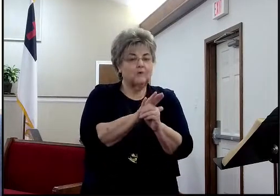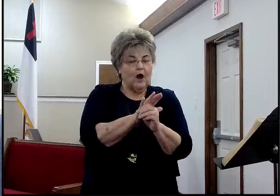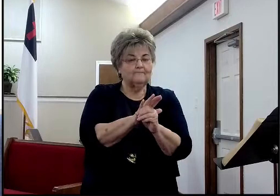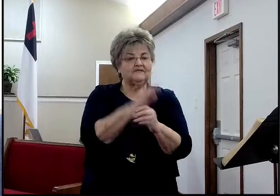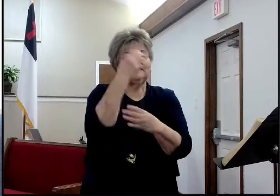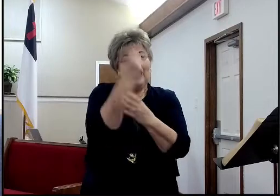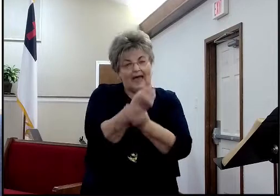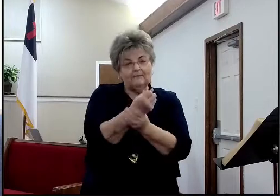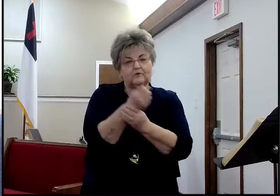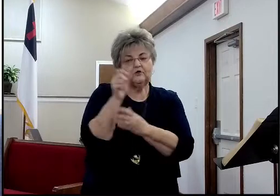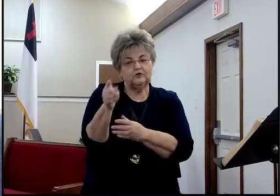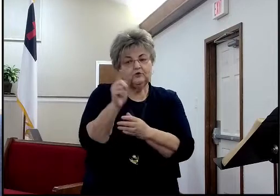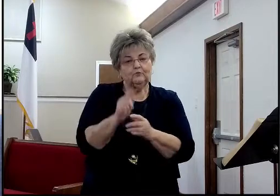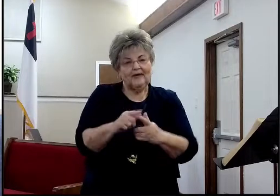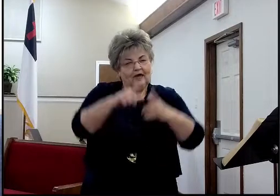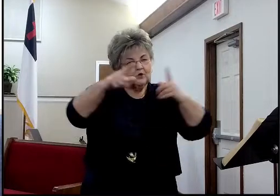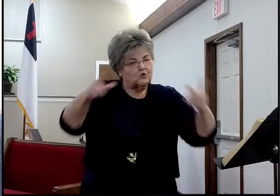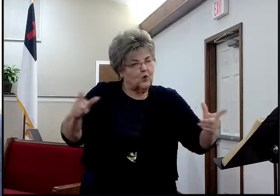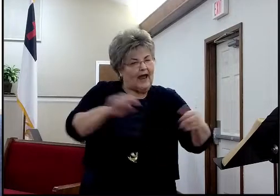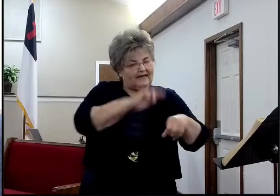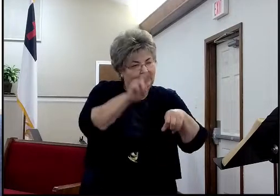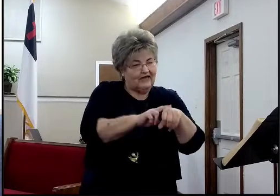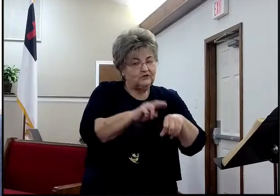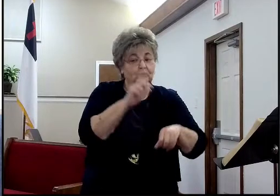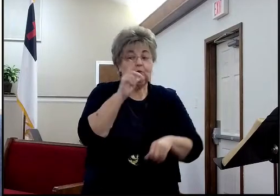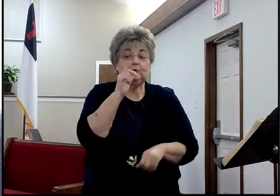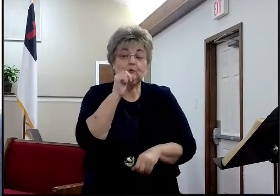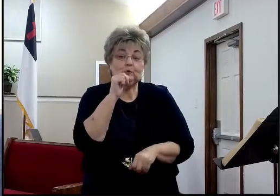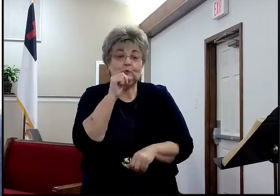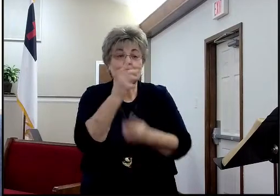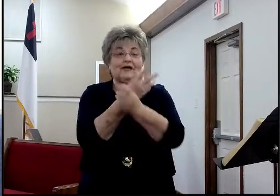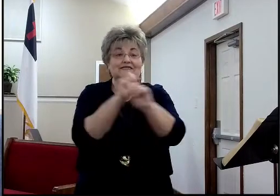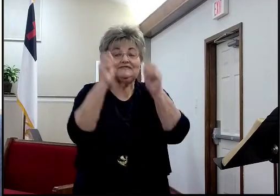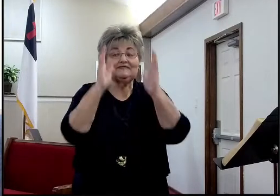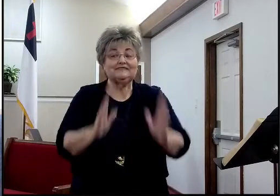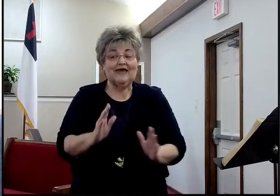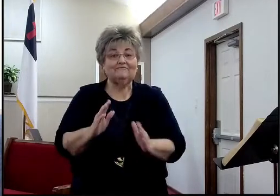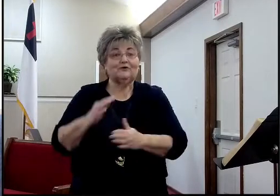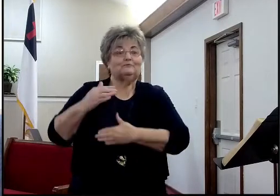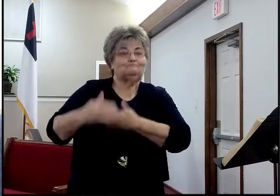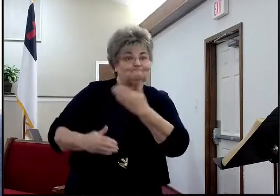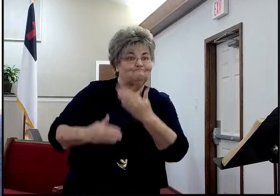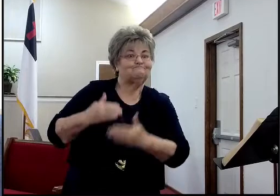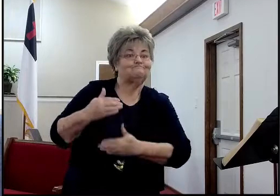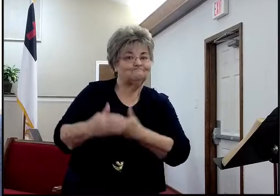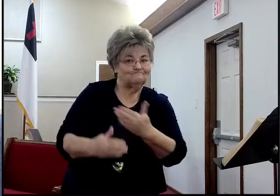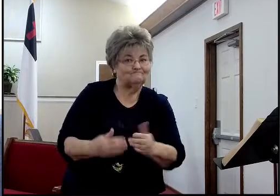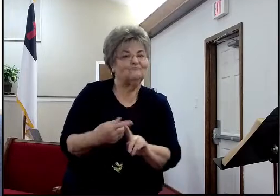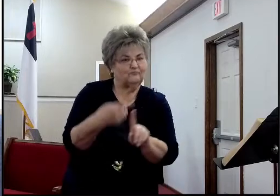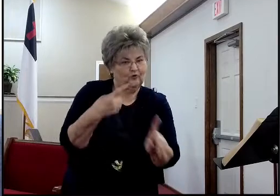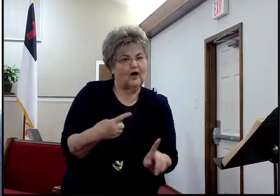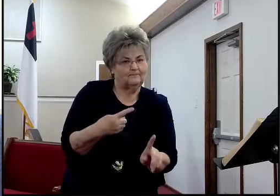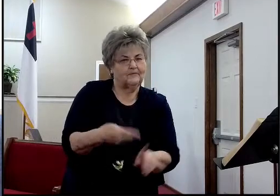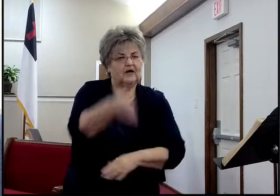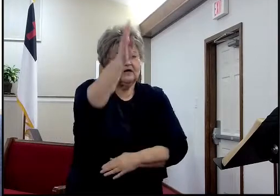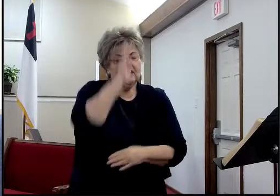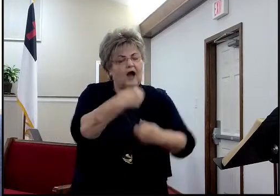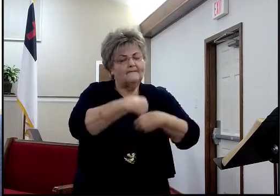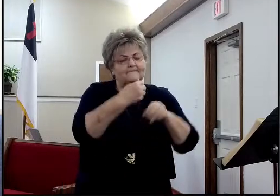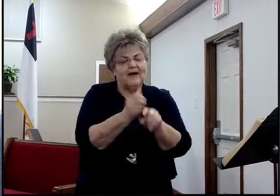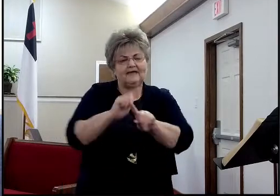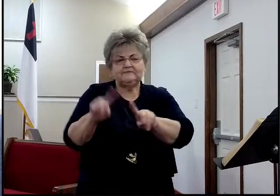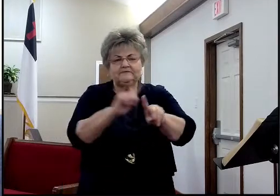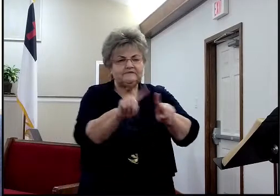A great nation whom the Savior would come from, the Messiah would come from. God made some great promises